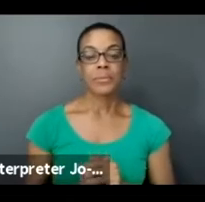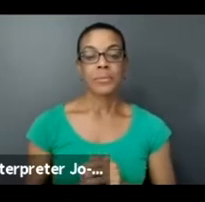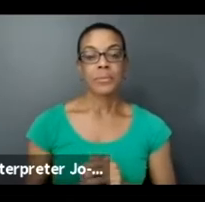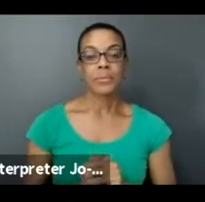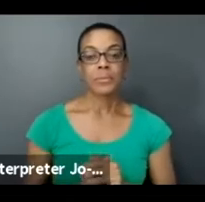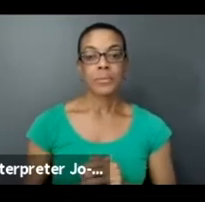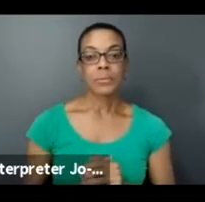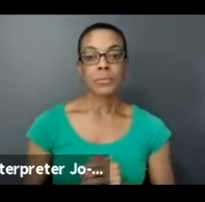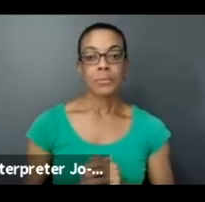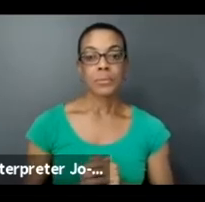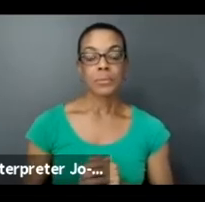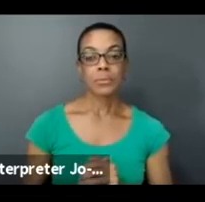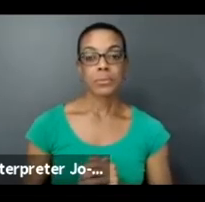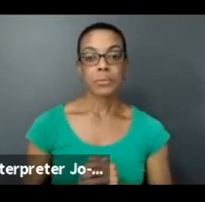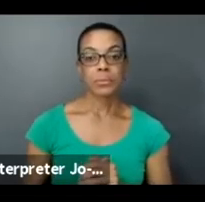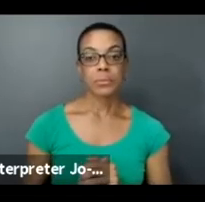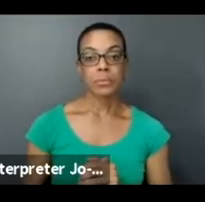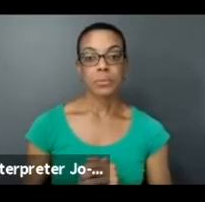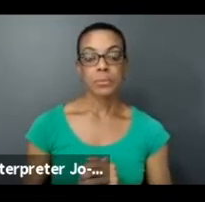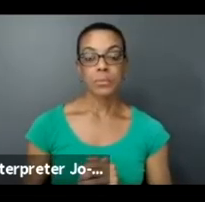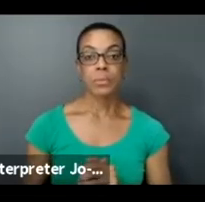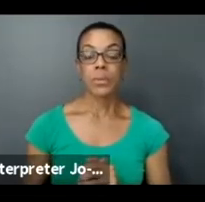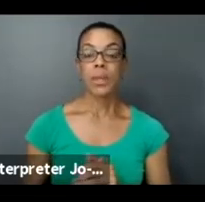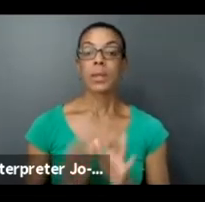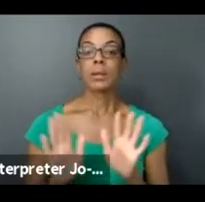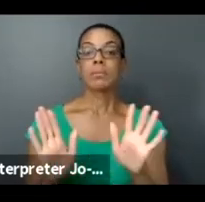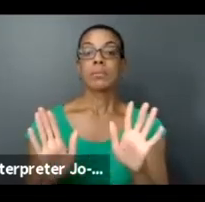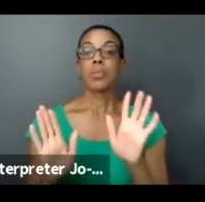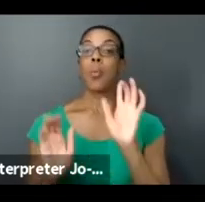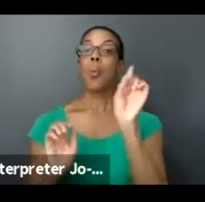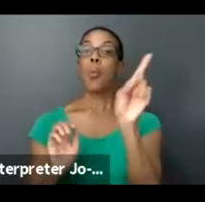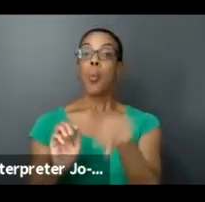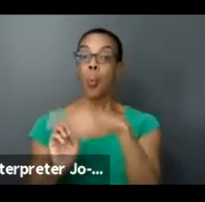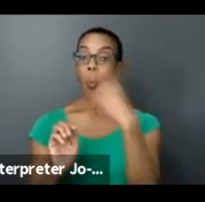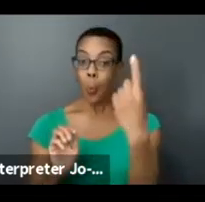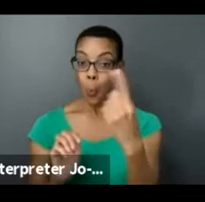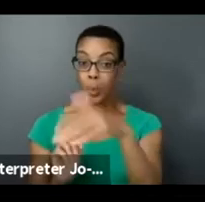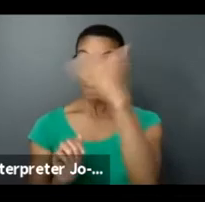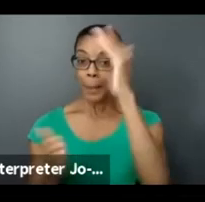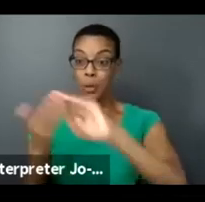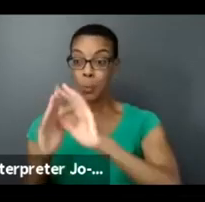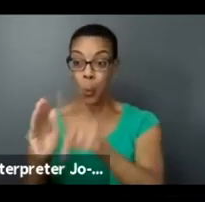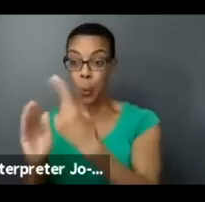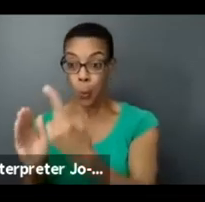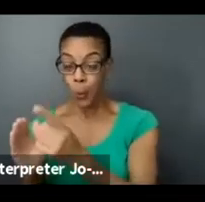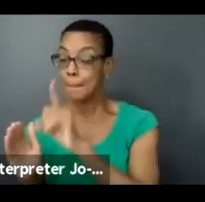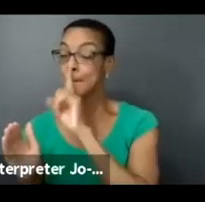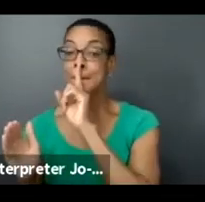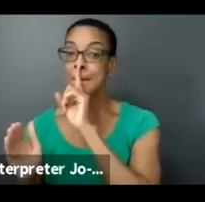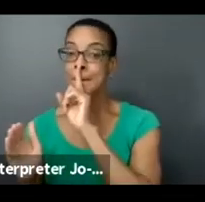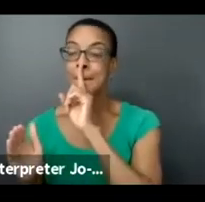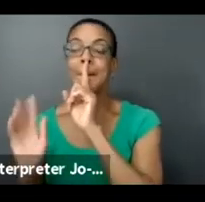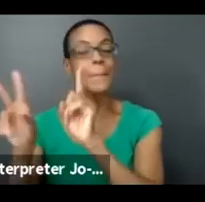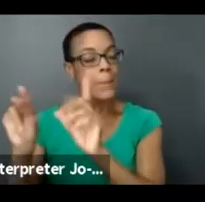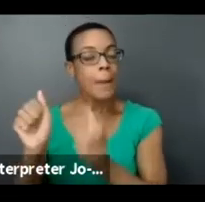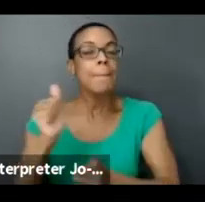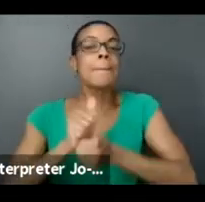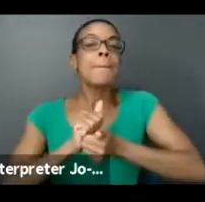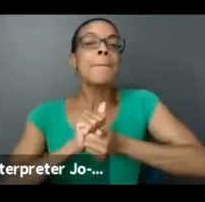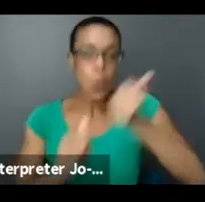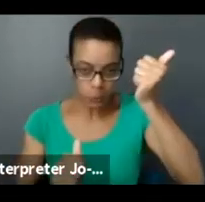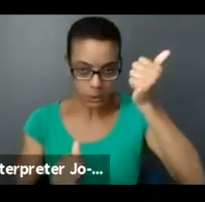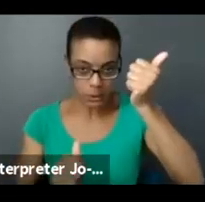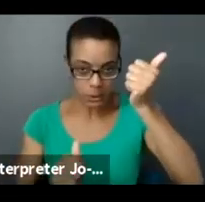restricting it to organizations that are only serving the Black community, but that are primarily serving the Black community within their mandate.